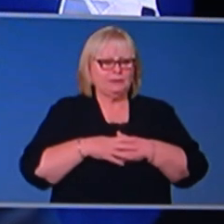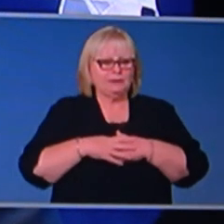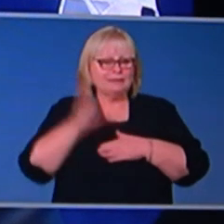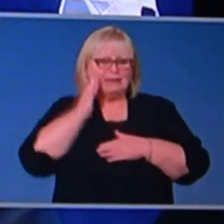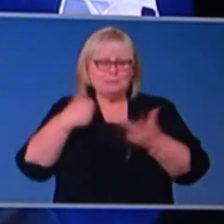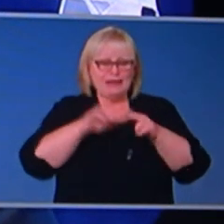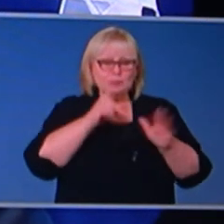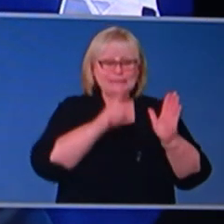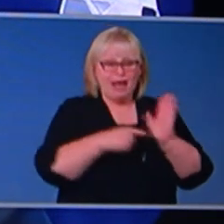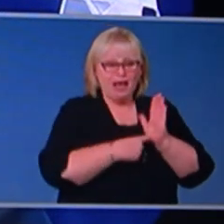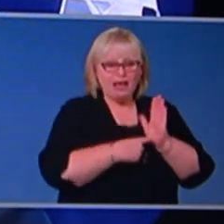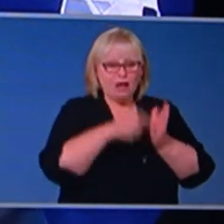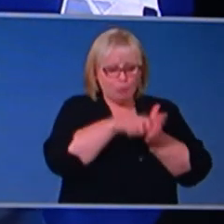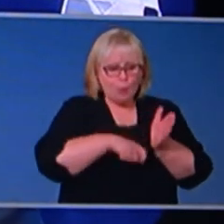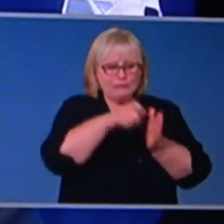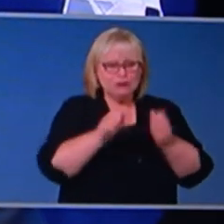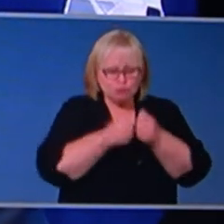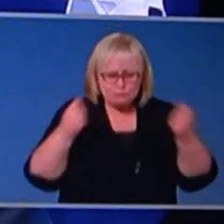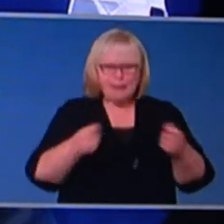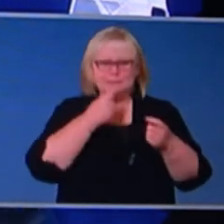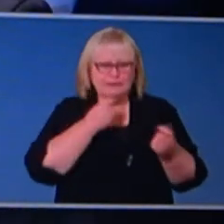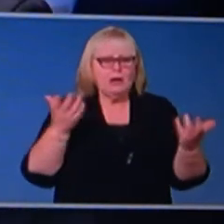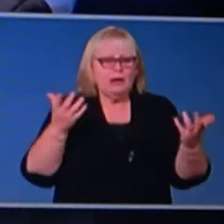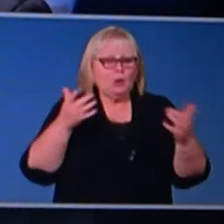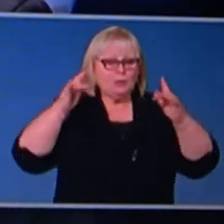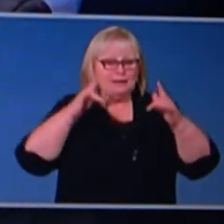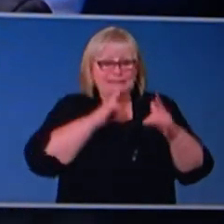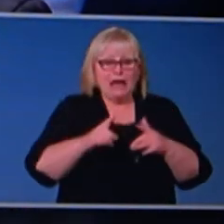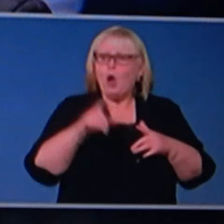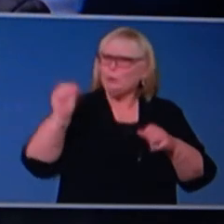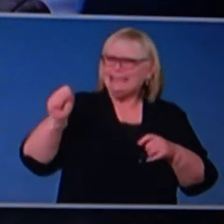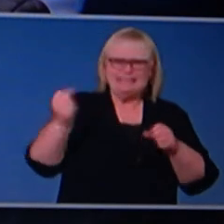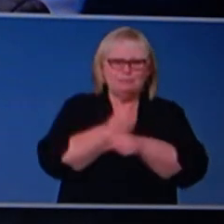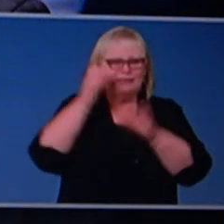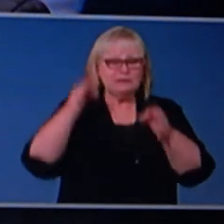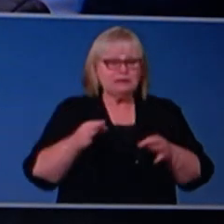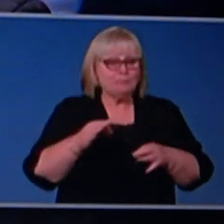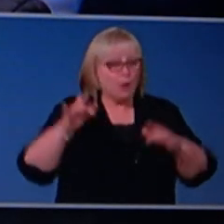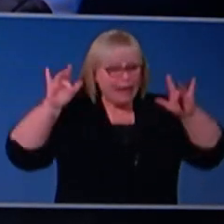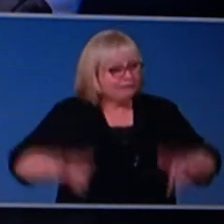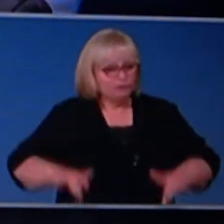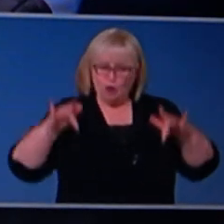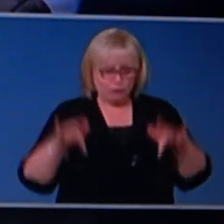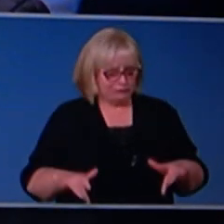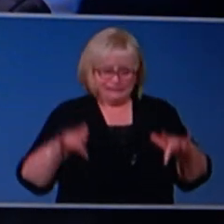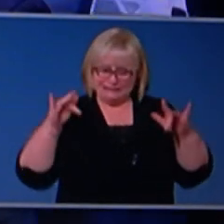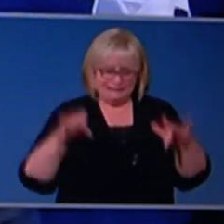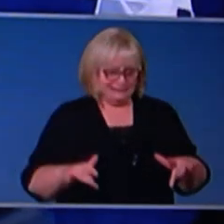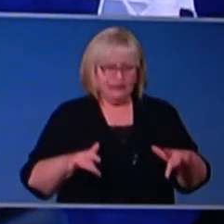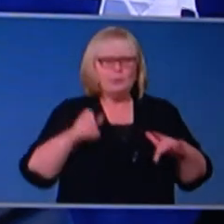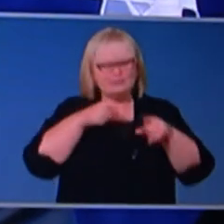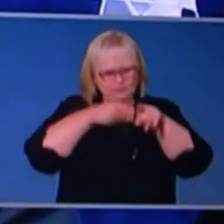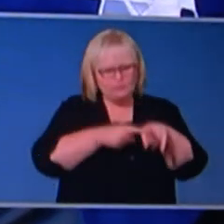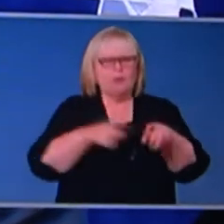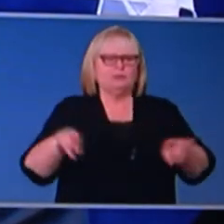will change that decision. Um, that will be made on the basis of the border assessments of the, the Australian border force.